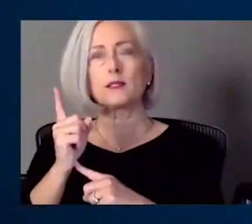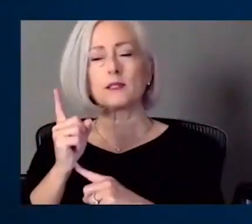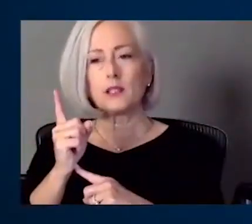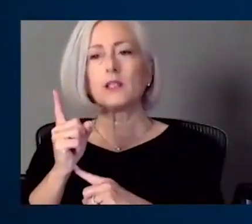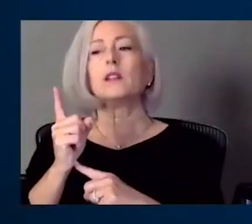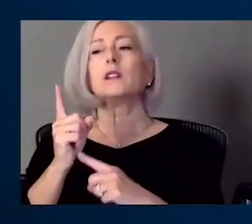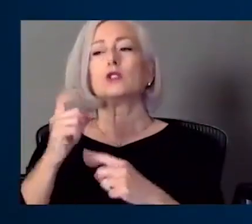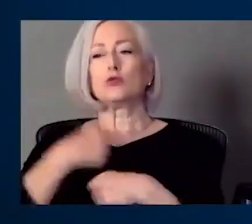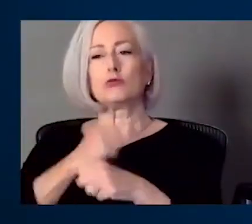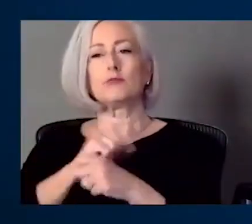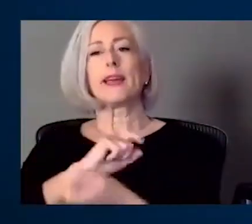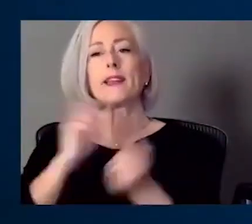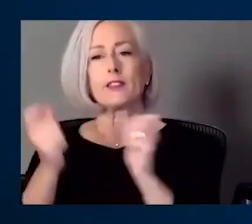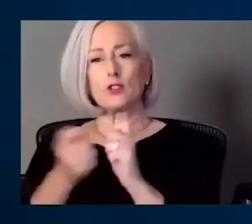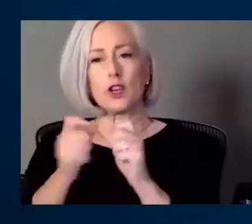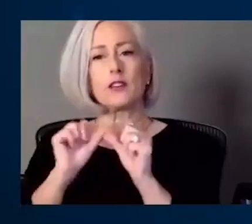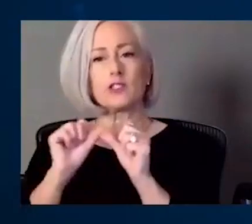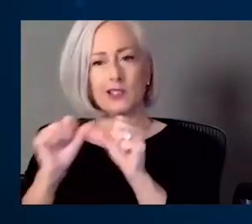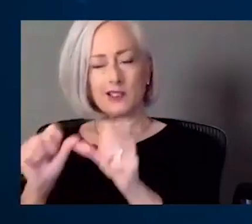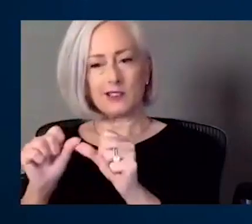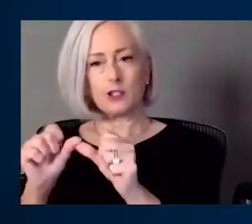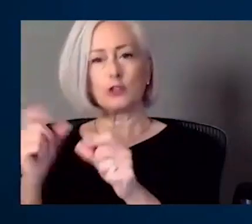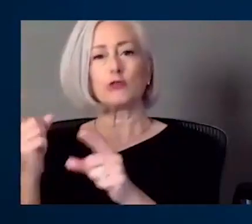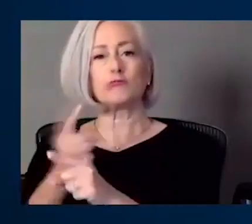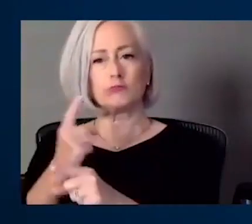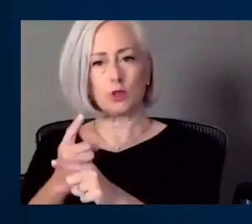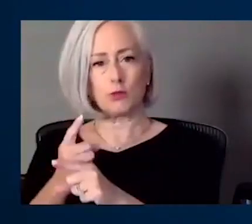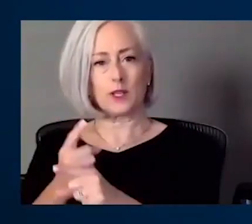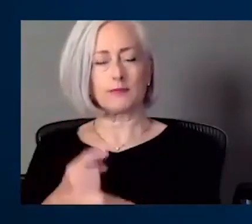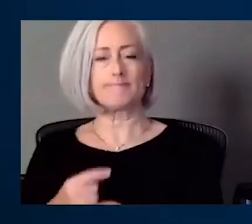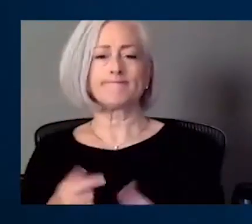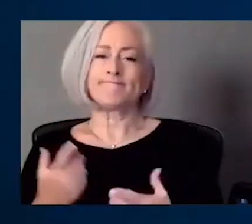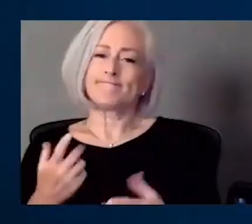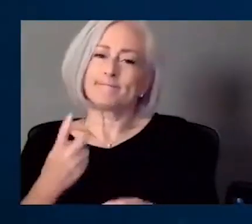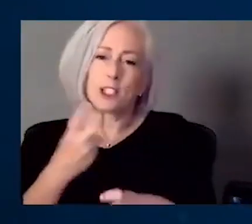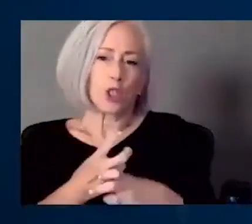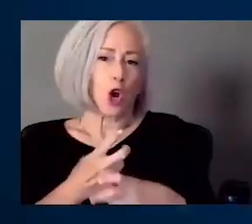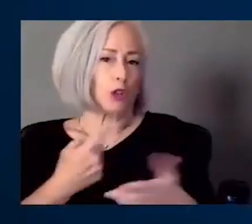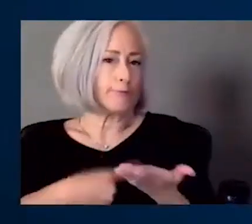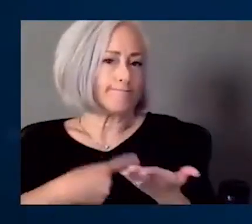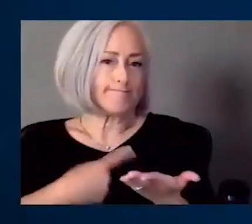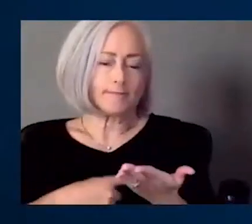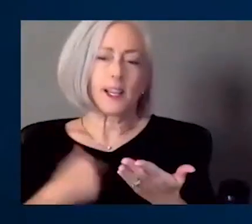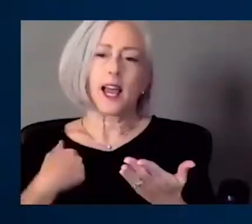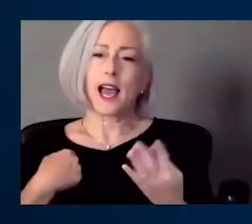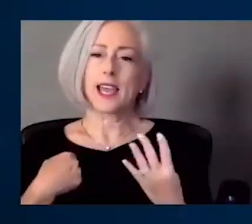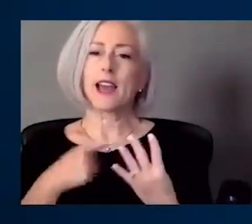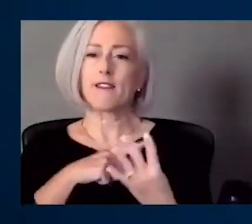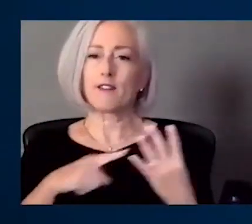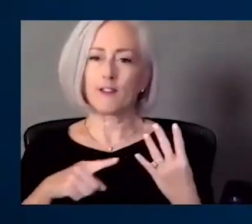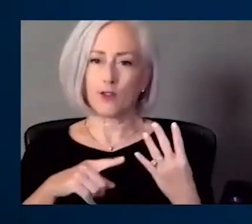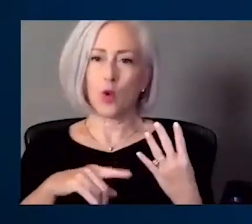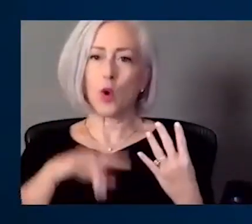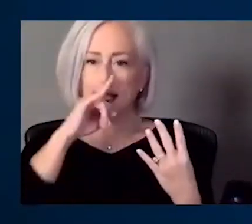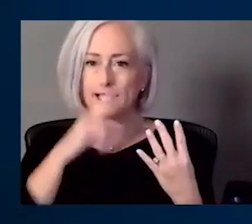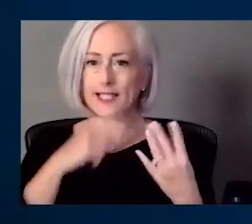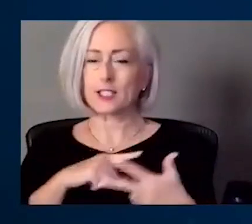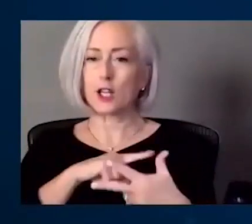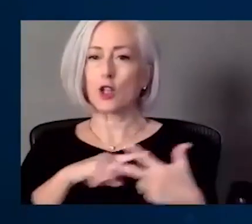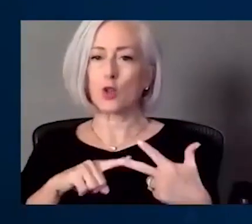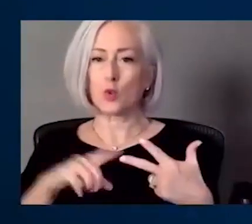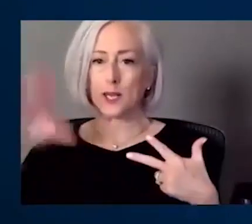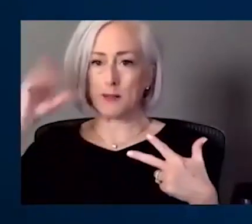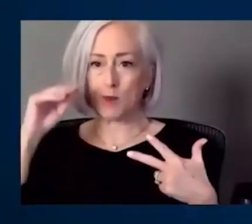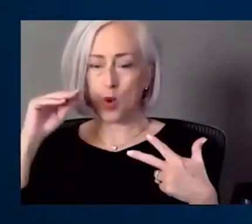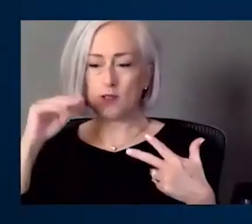kind of hard to talk about this. I have four kids. I have three boys. In the African-American community, we always talk about having to